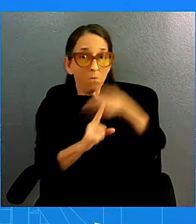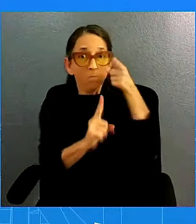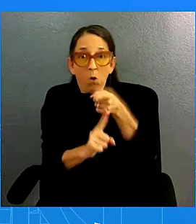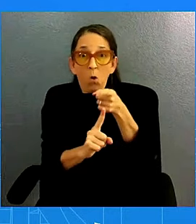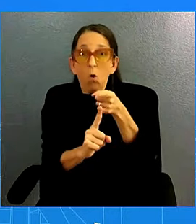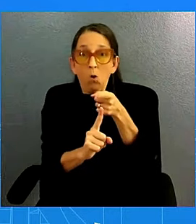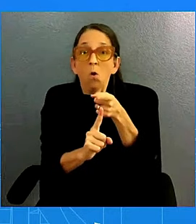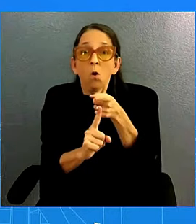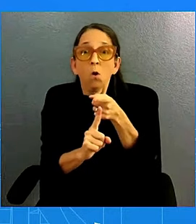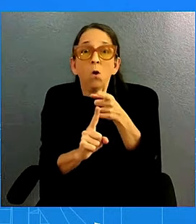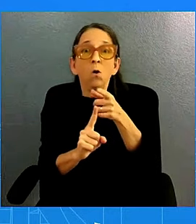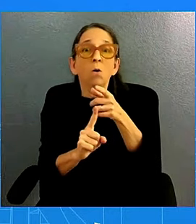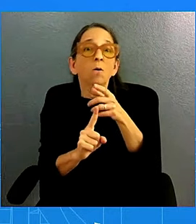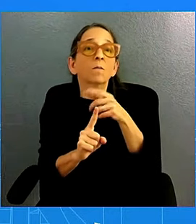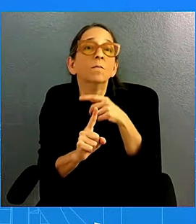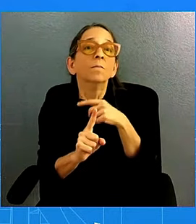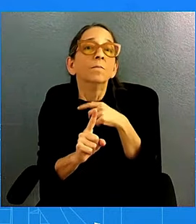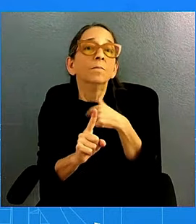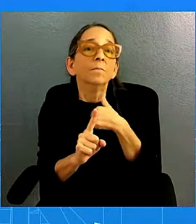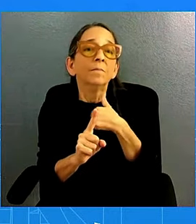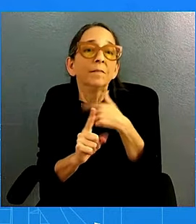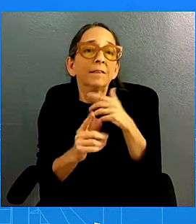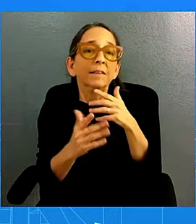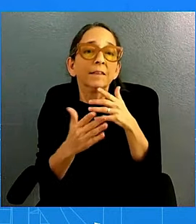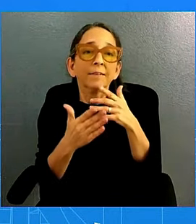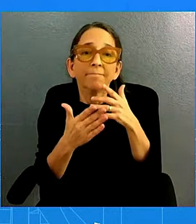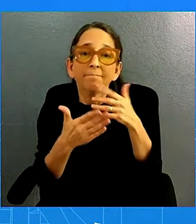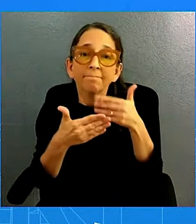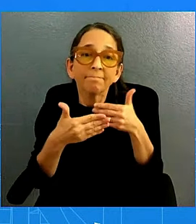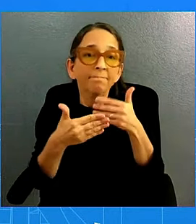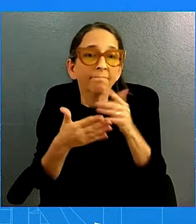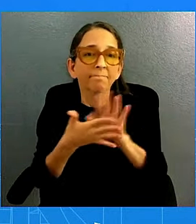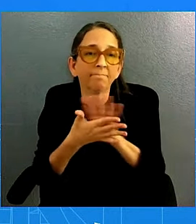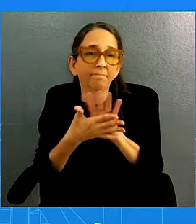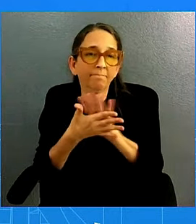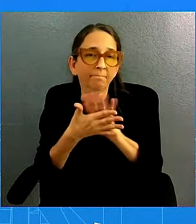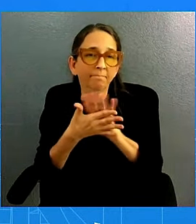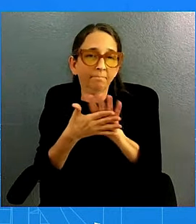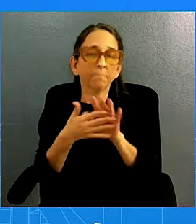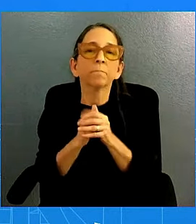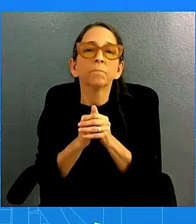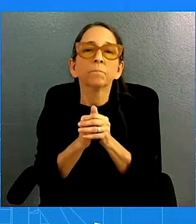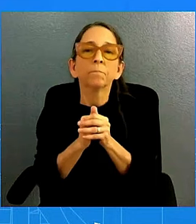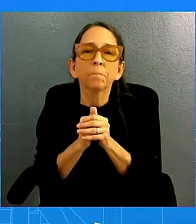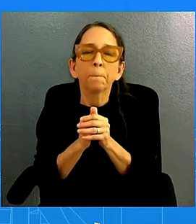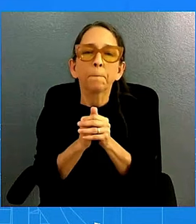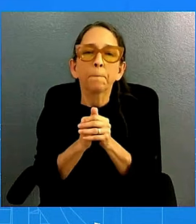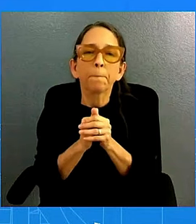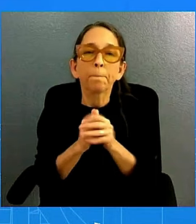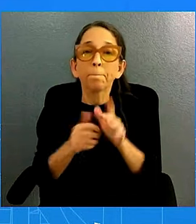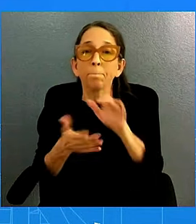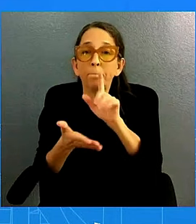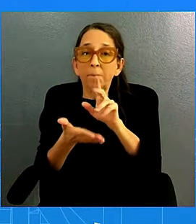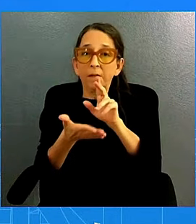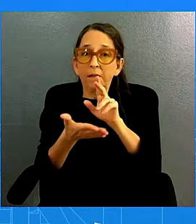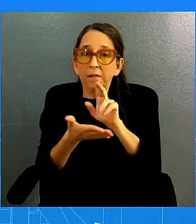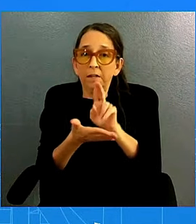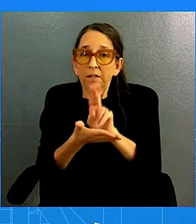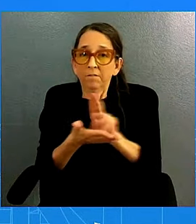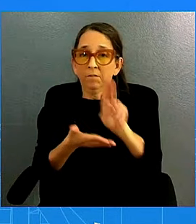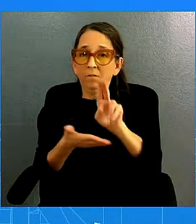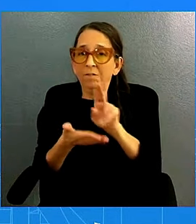to this yesterday. I think you also heard from Secretary Mayorkas on this as well. And so, I certainly would